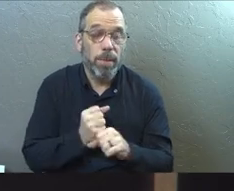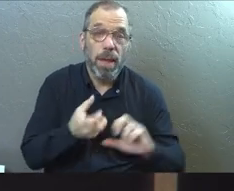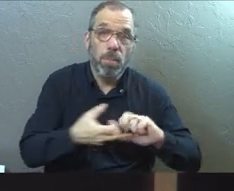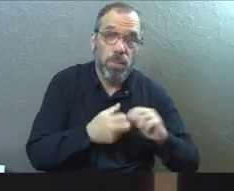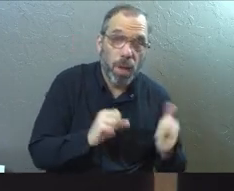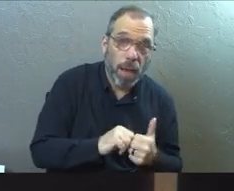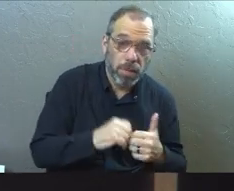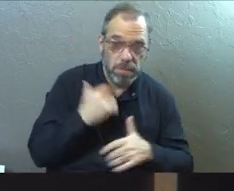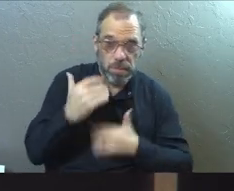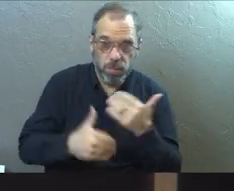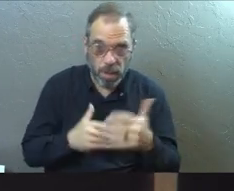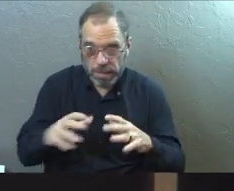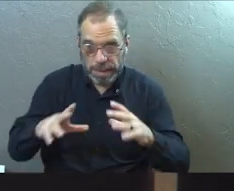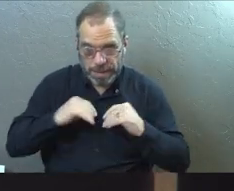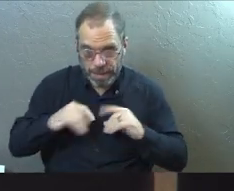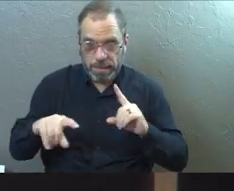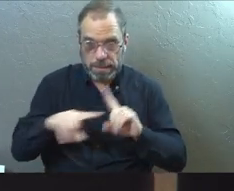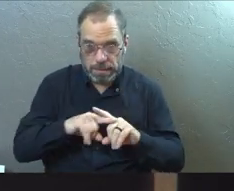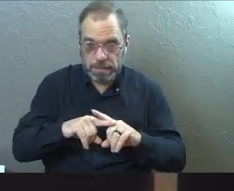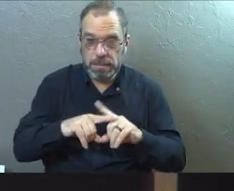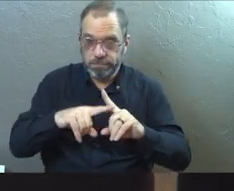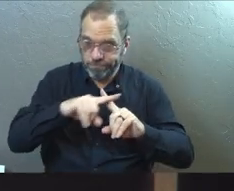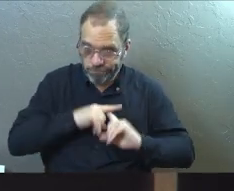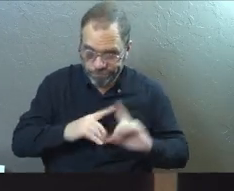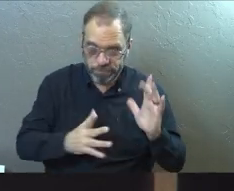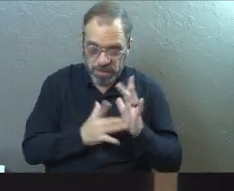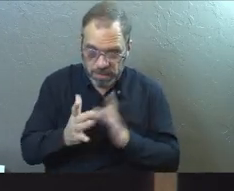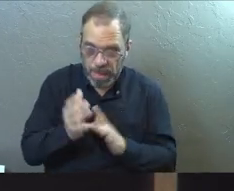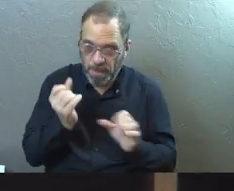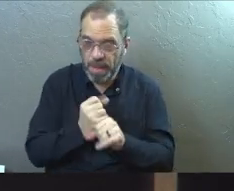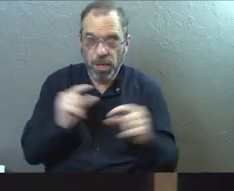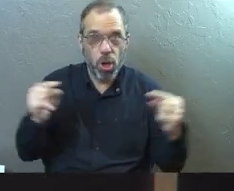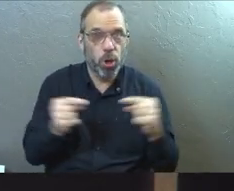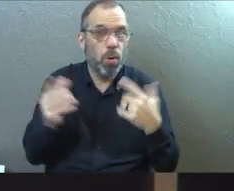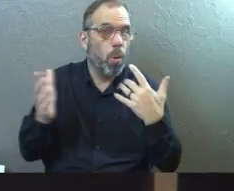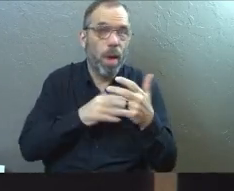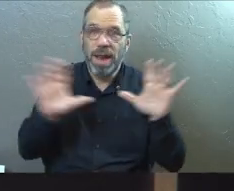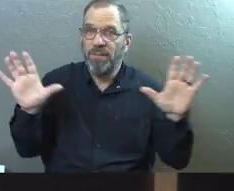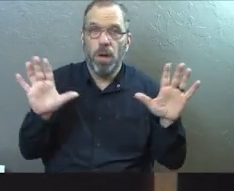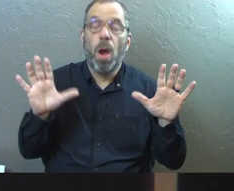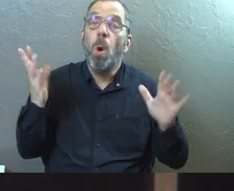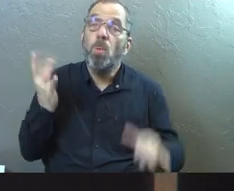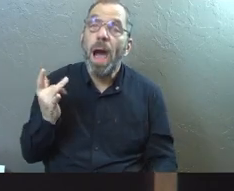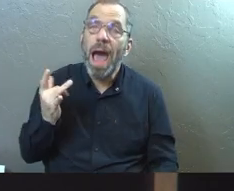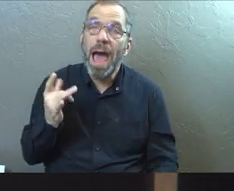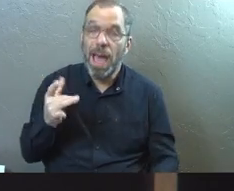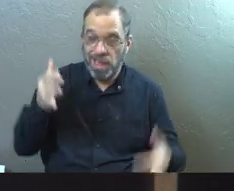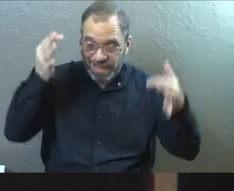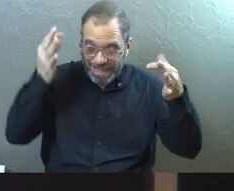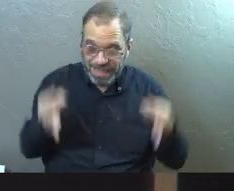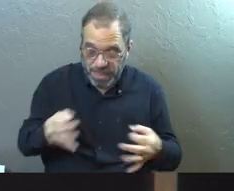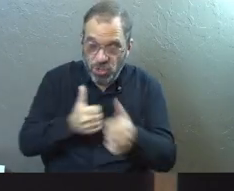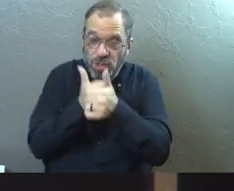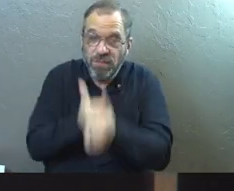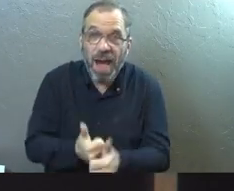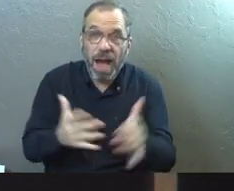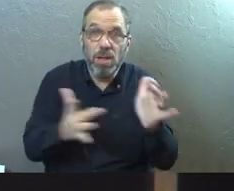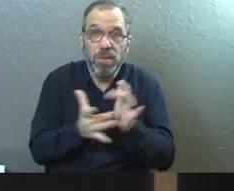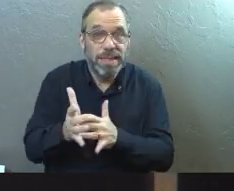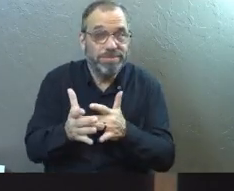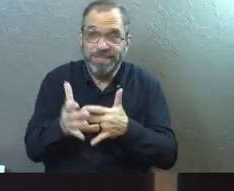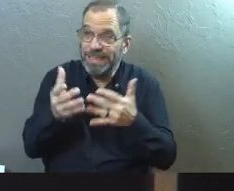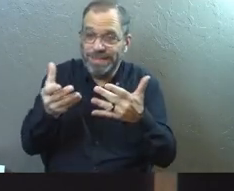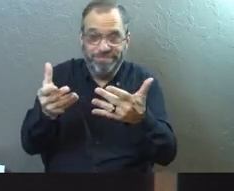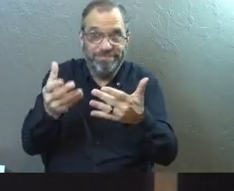we can make the process of them accepting Jesus harder. We can create hurt all kinds of stuff because the choice to follow Jesus it's a